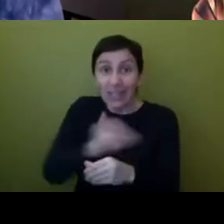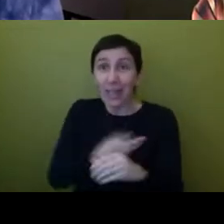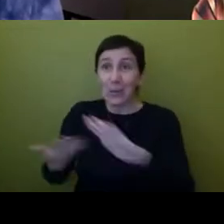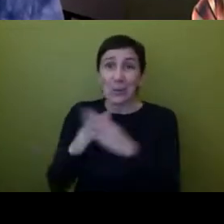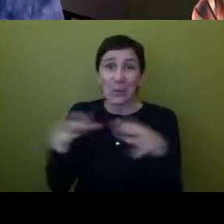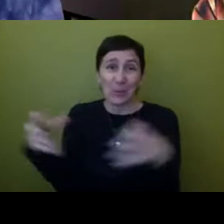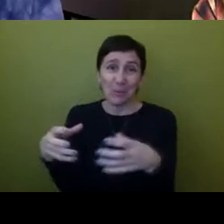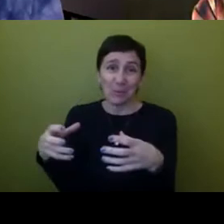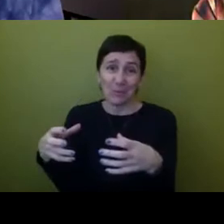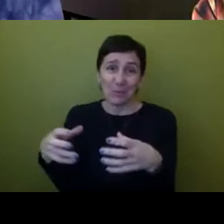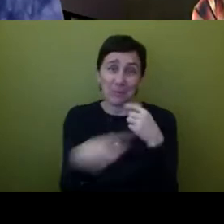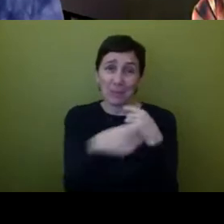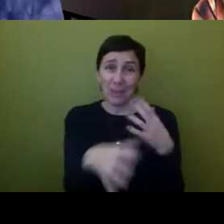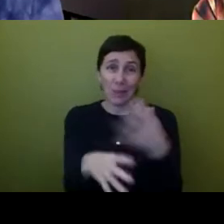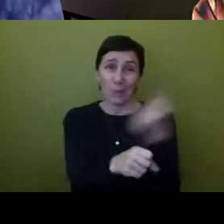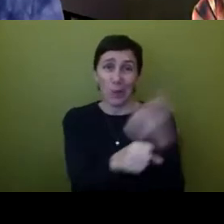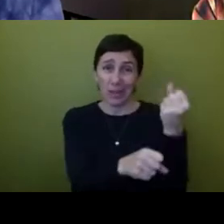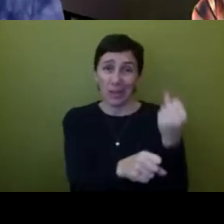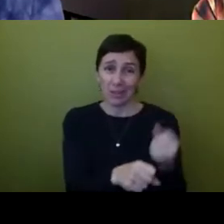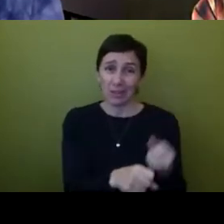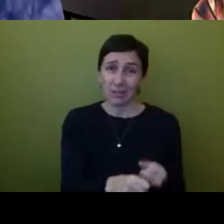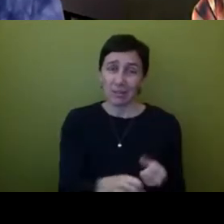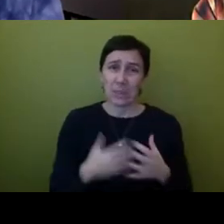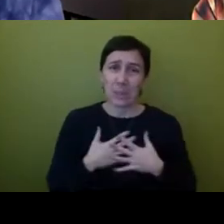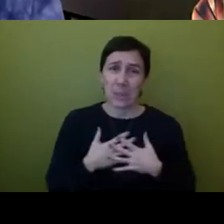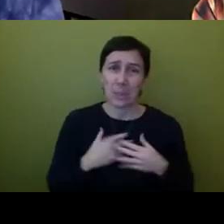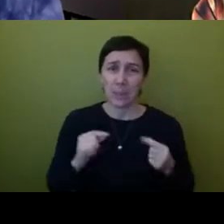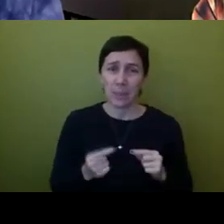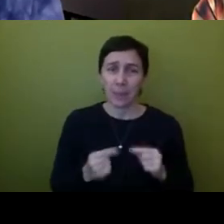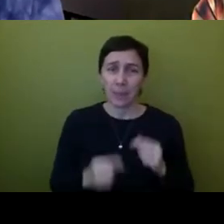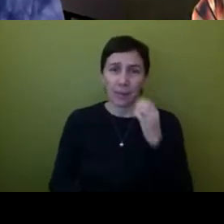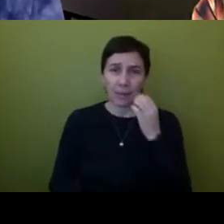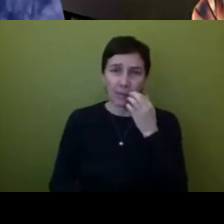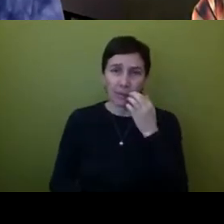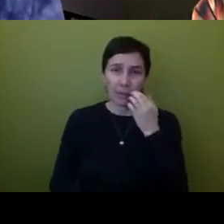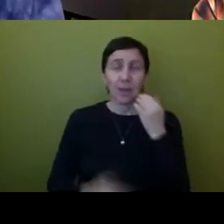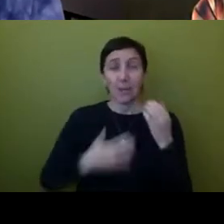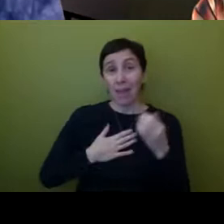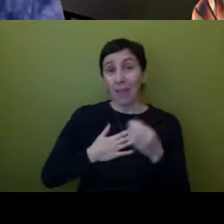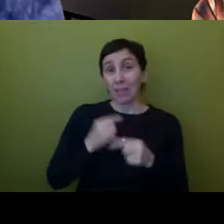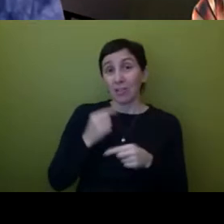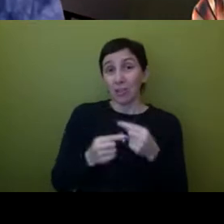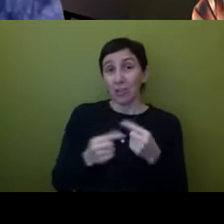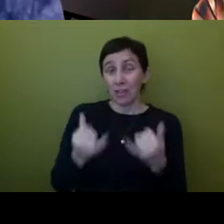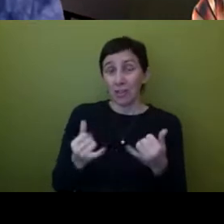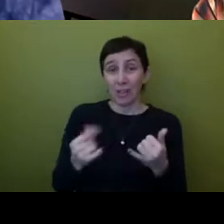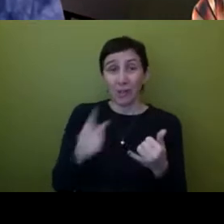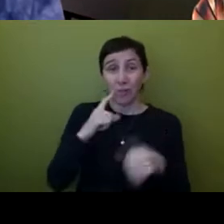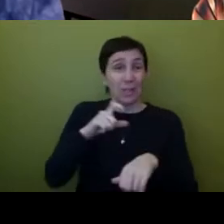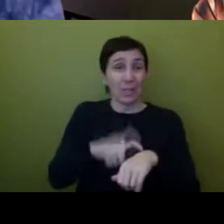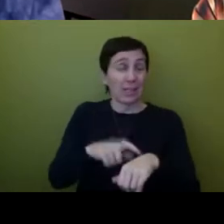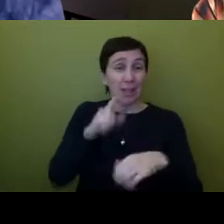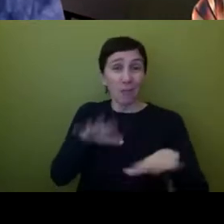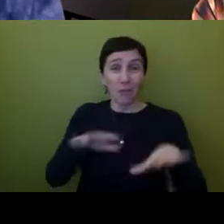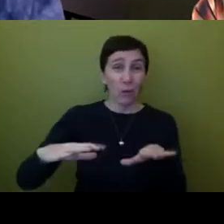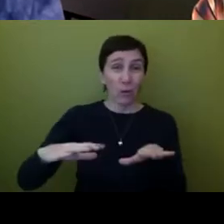so yeah that's that's i feel like i'm in the generation now where it's really pivotal to to